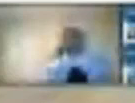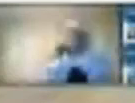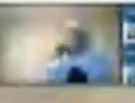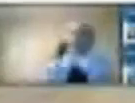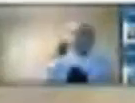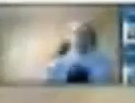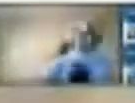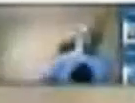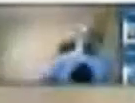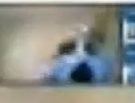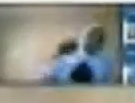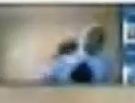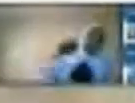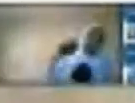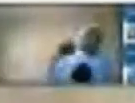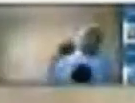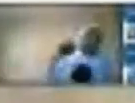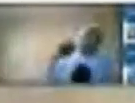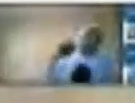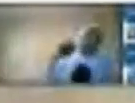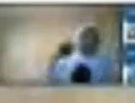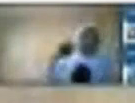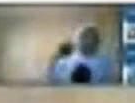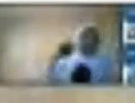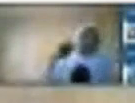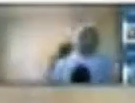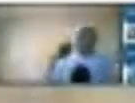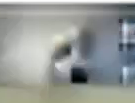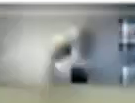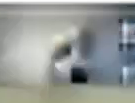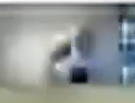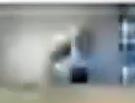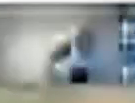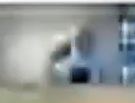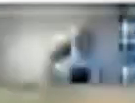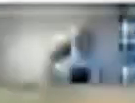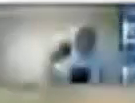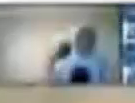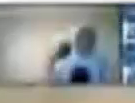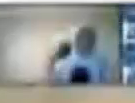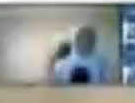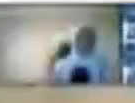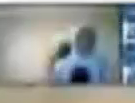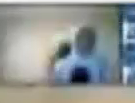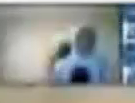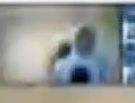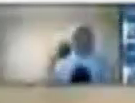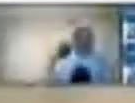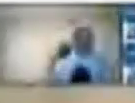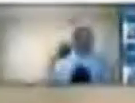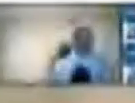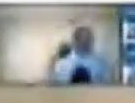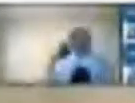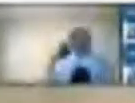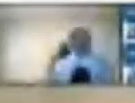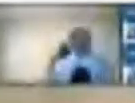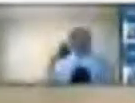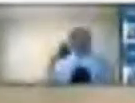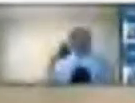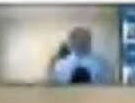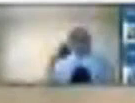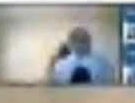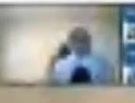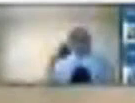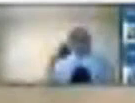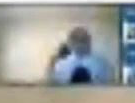team. The mobile ones. obviously, the needs evolve and then they would give cases that